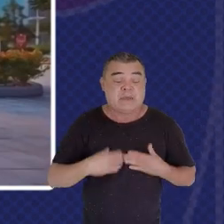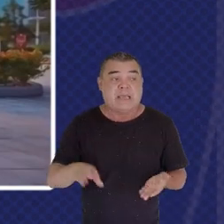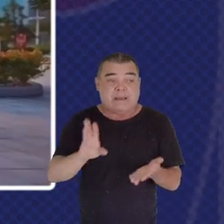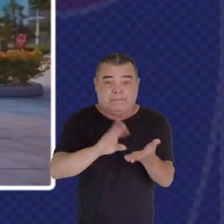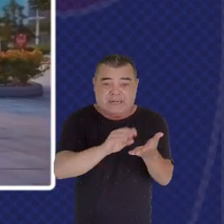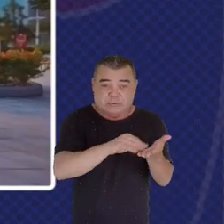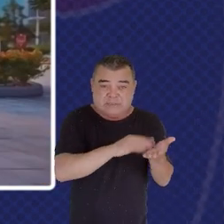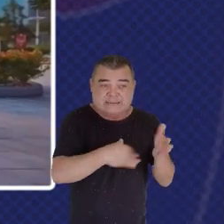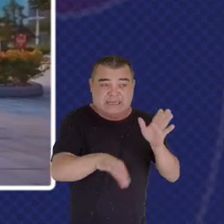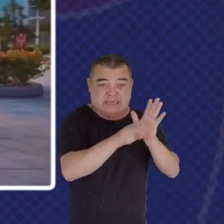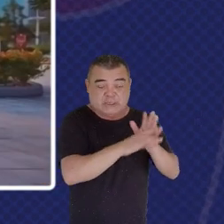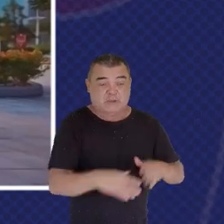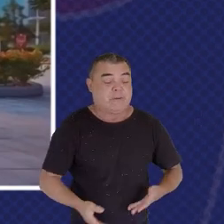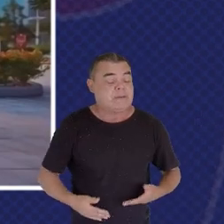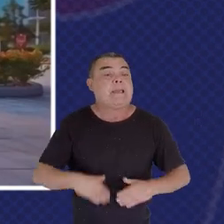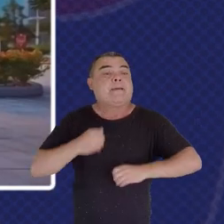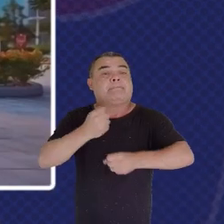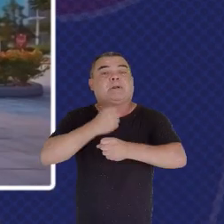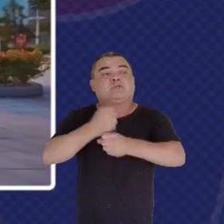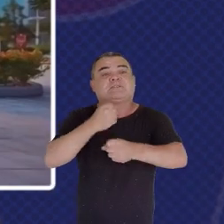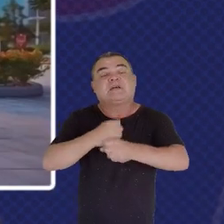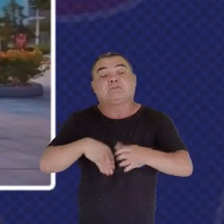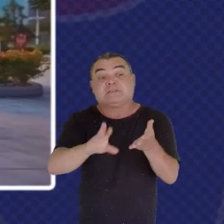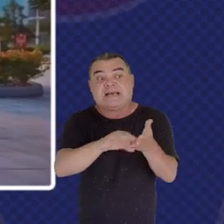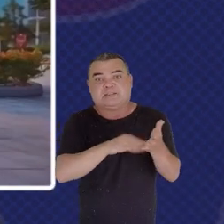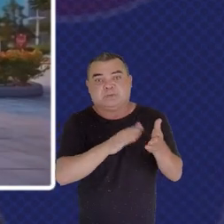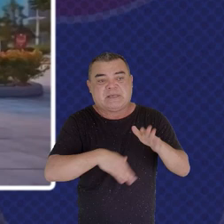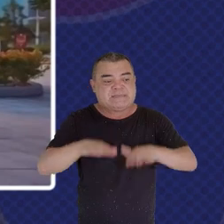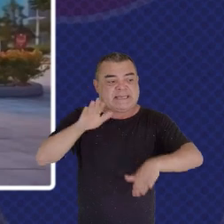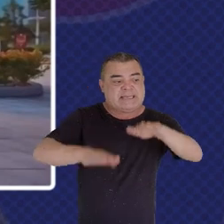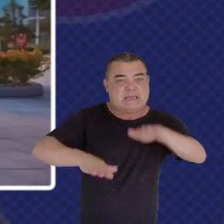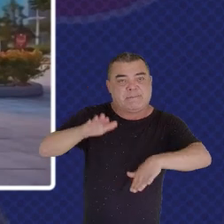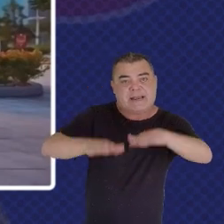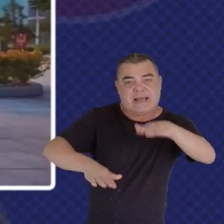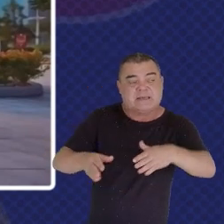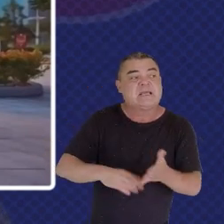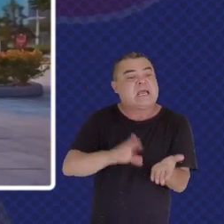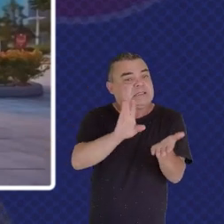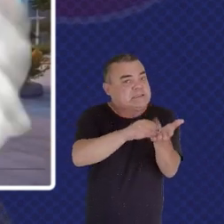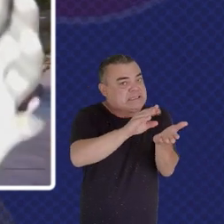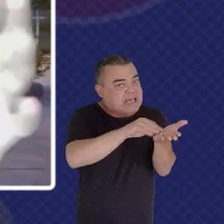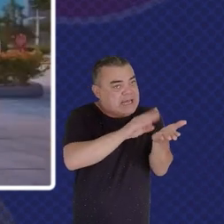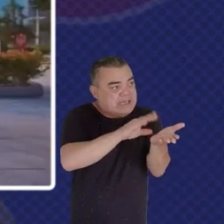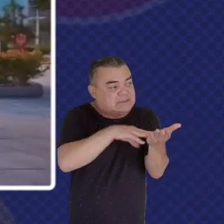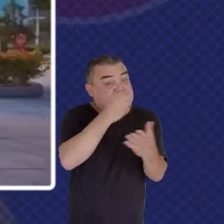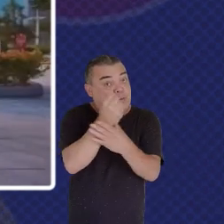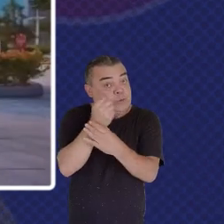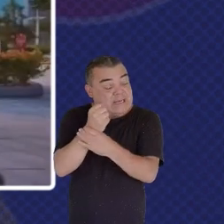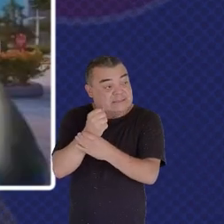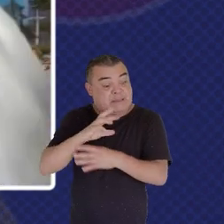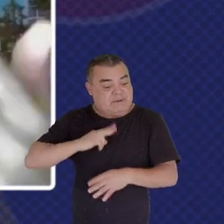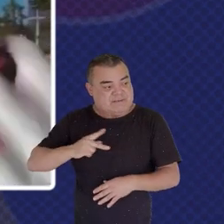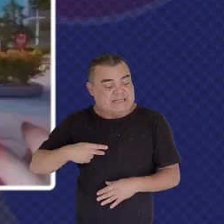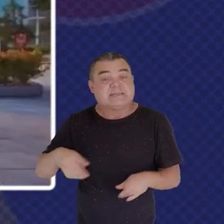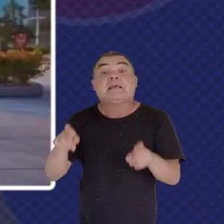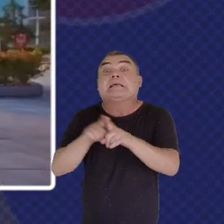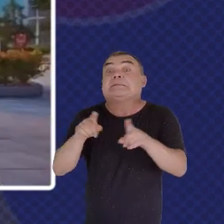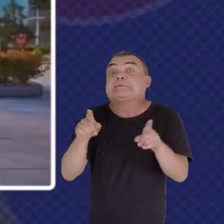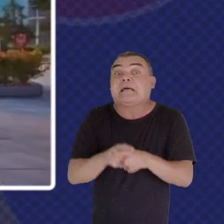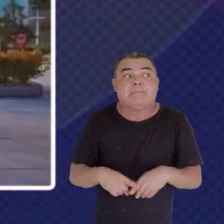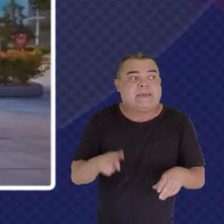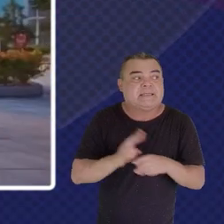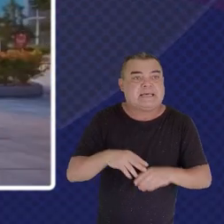try and balance Between both Protection of data security And privacy But also Manage the business Innovation